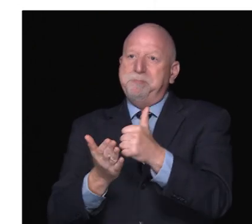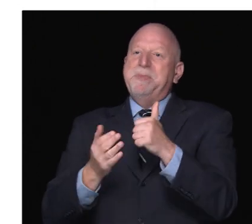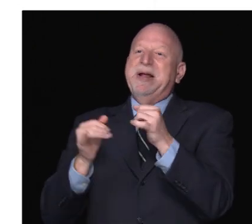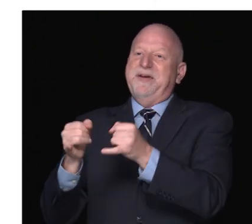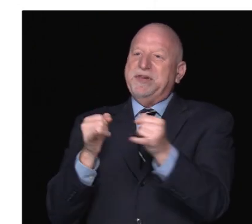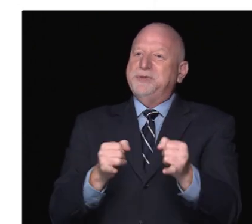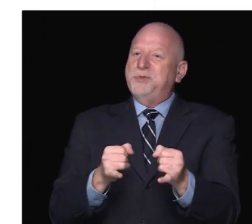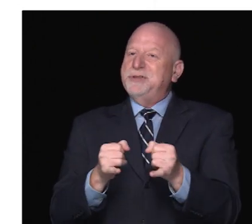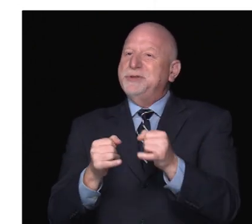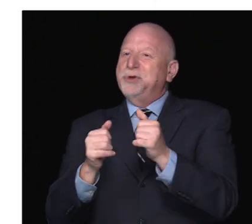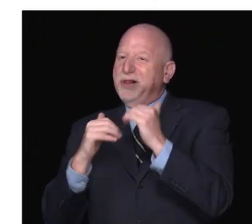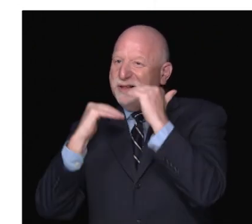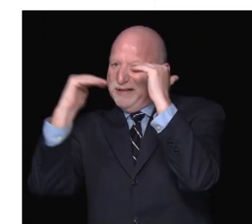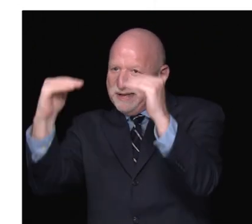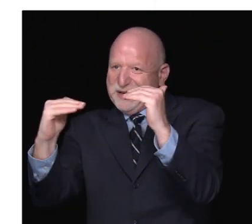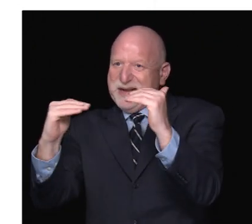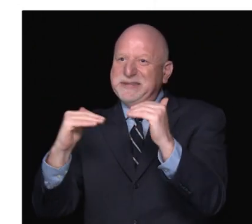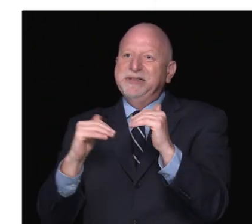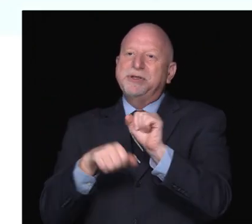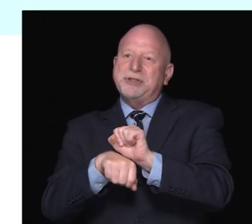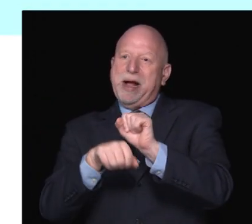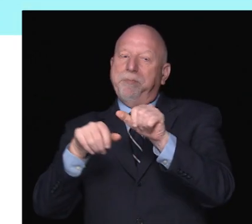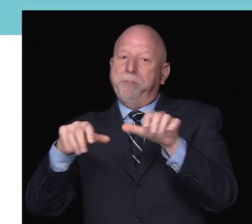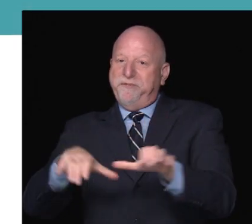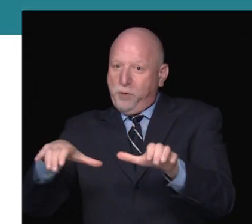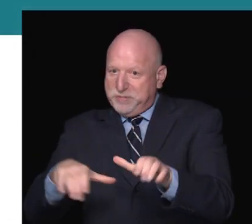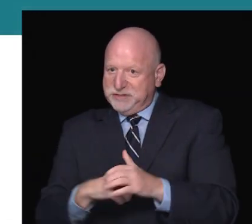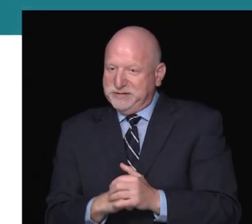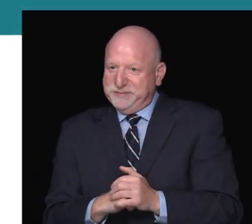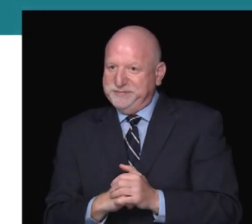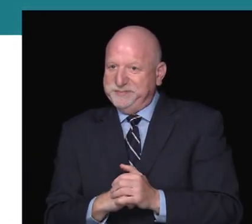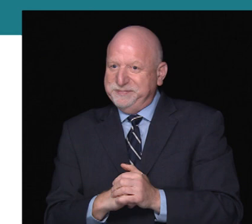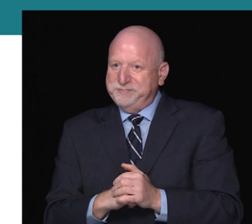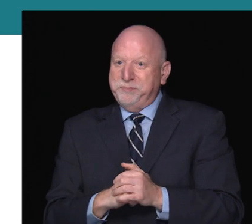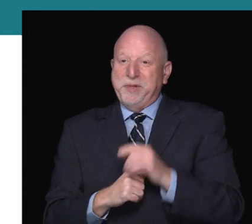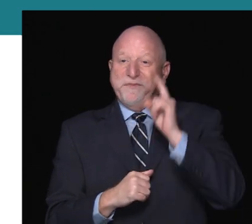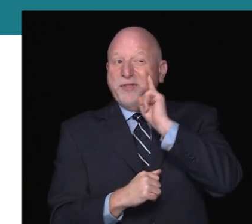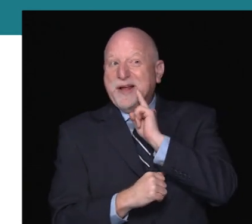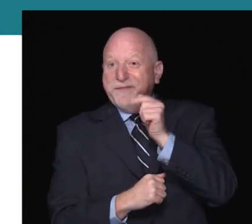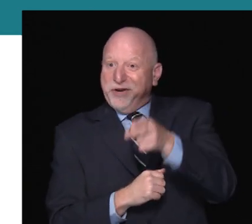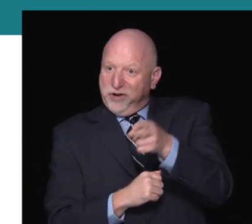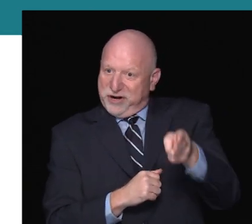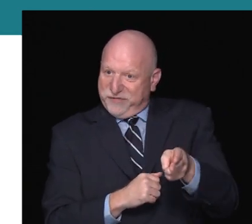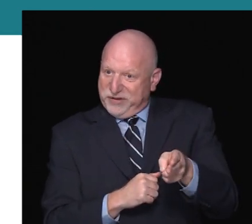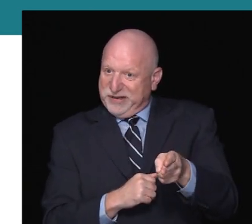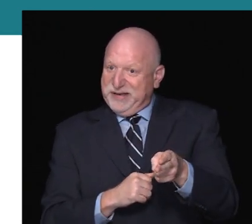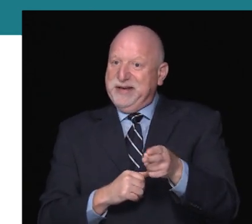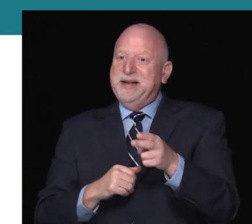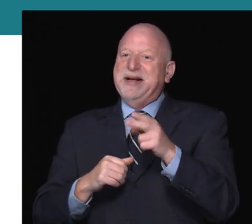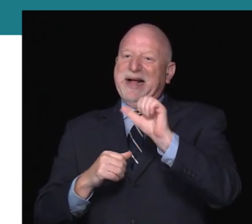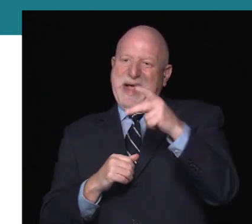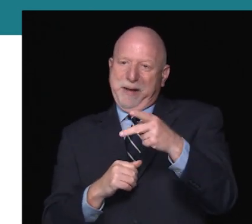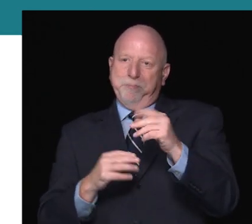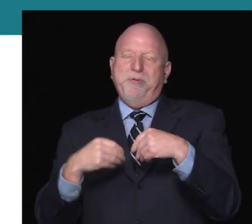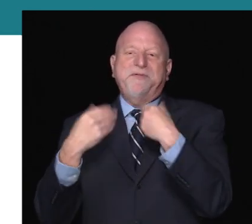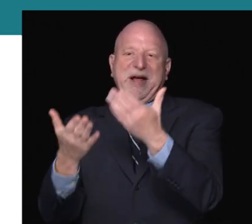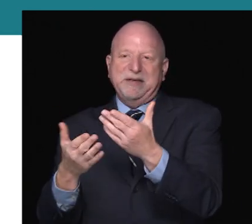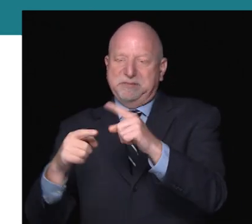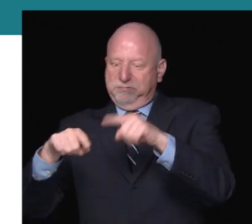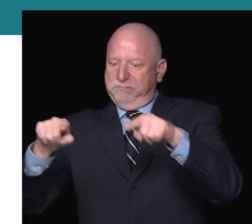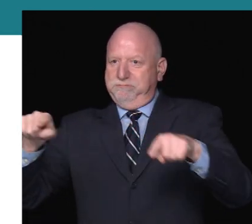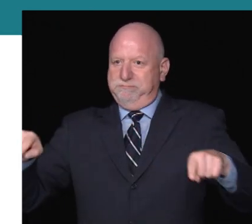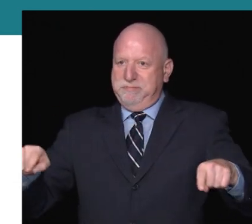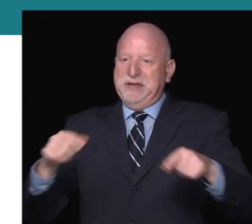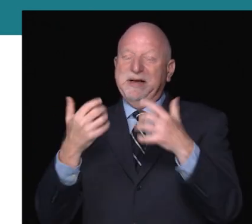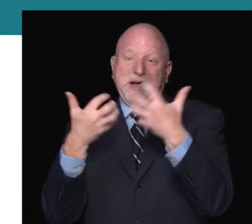increase, or enhance an individual's job performance. To accommodate individuals who are deaf or hard of hearing, CAP